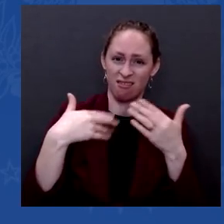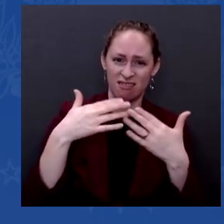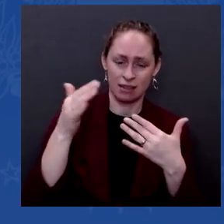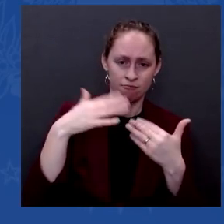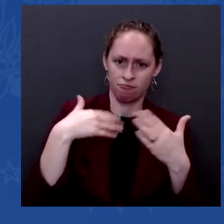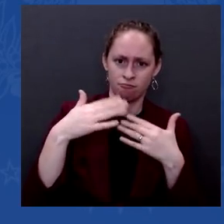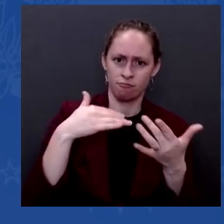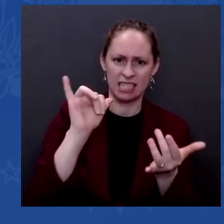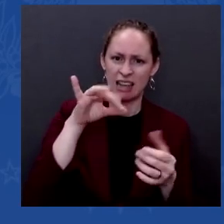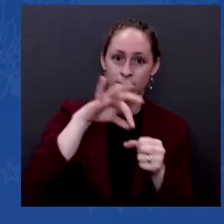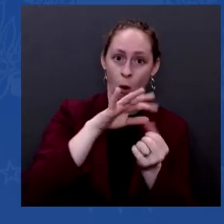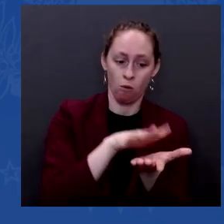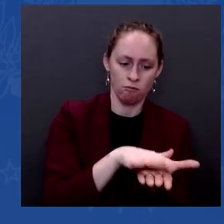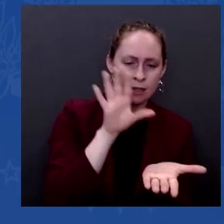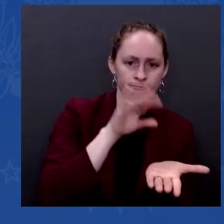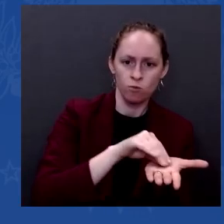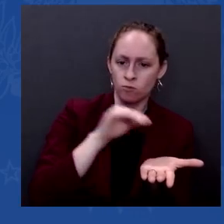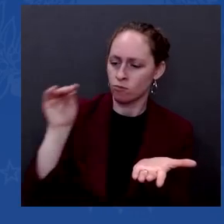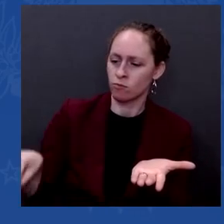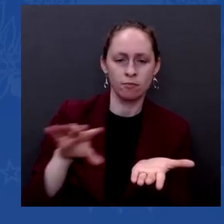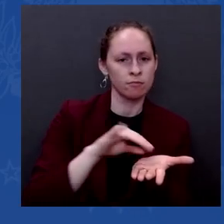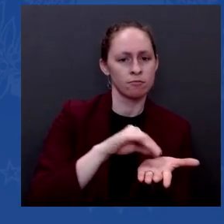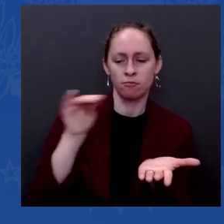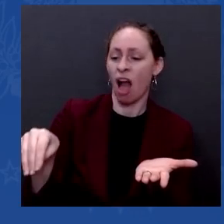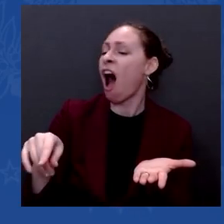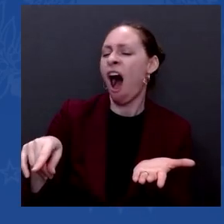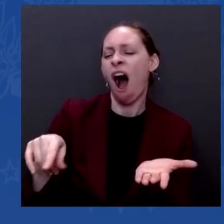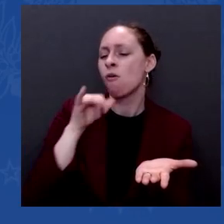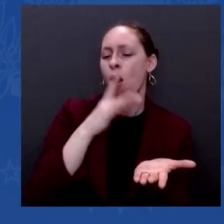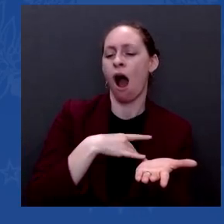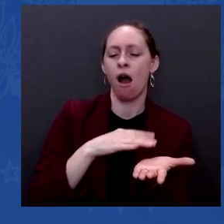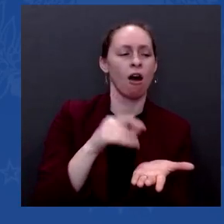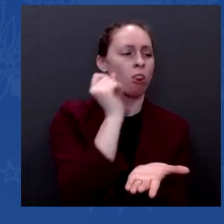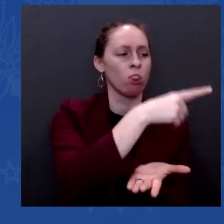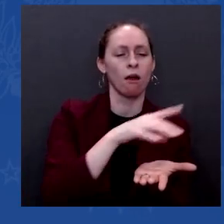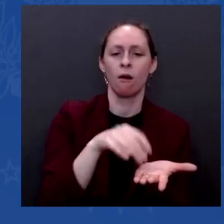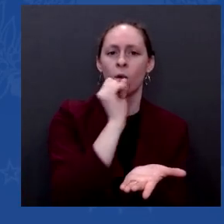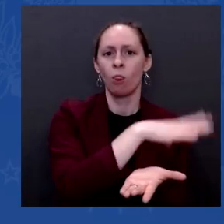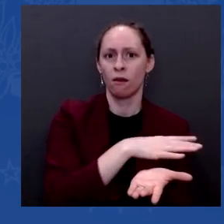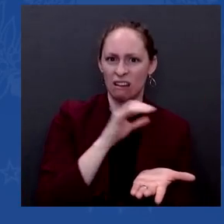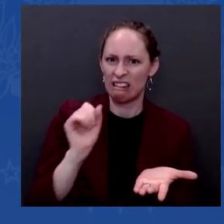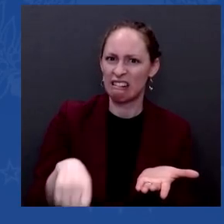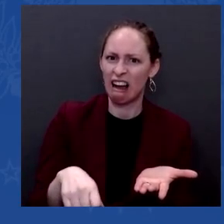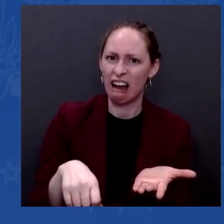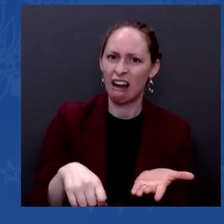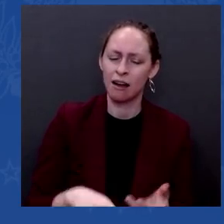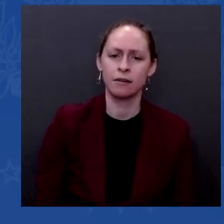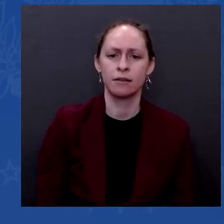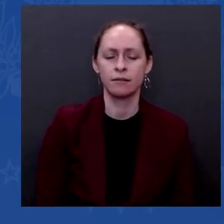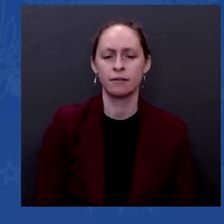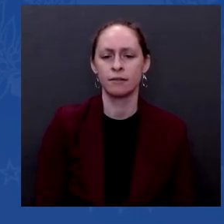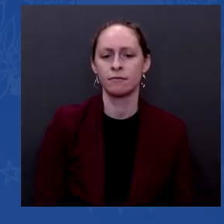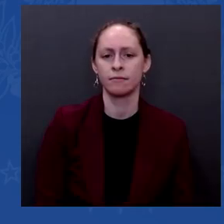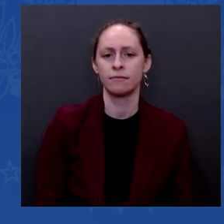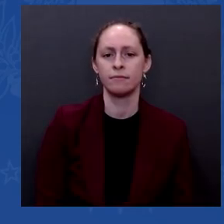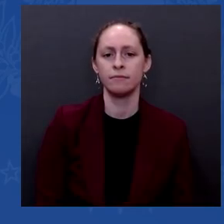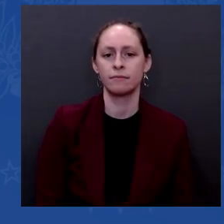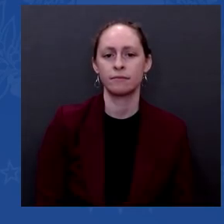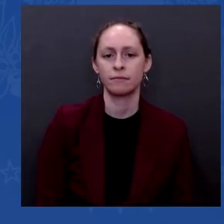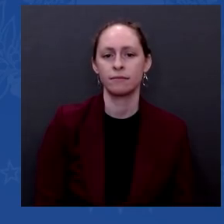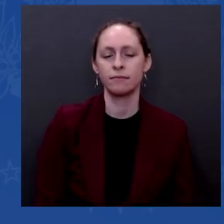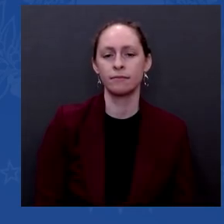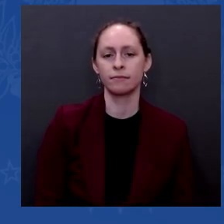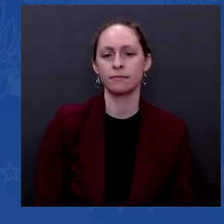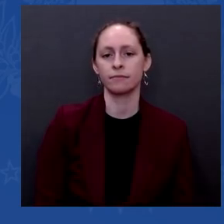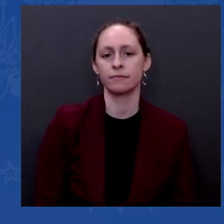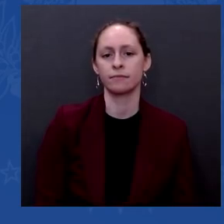It's the increase in the prospect of being illegitimate is a direct proportion of us not being able to get these these reforms